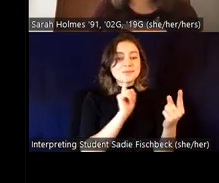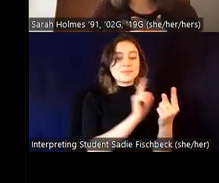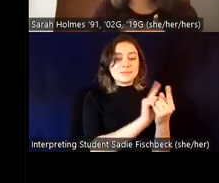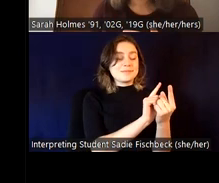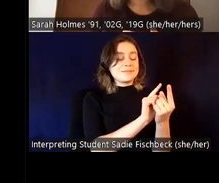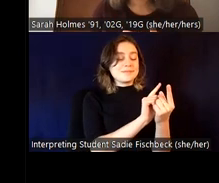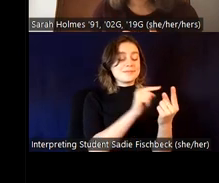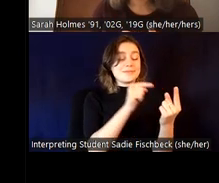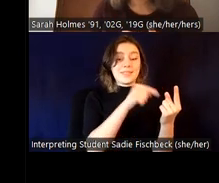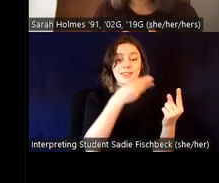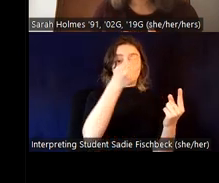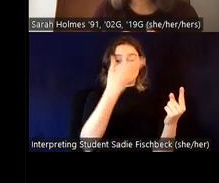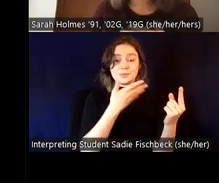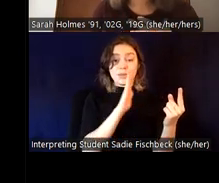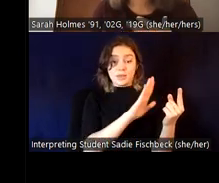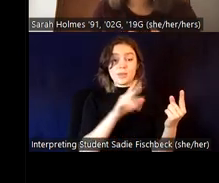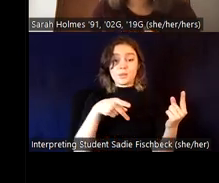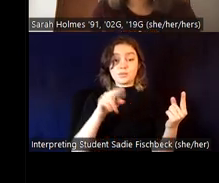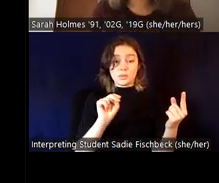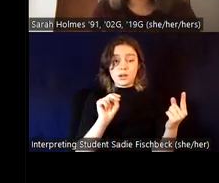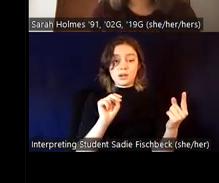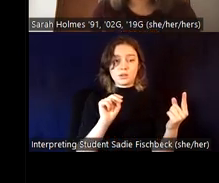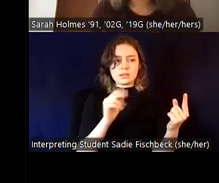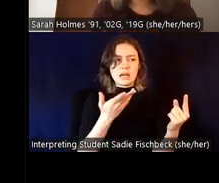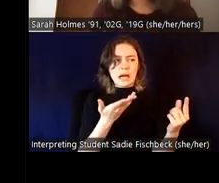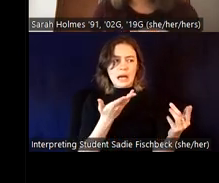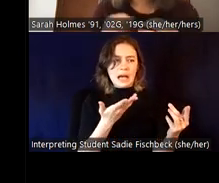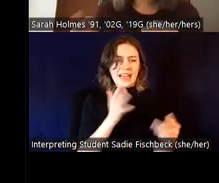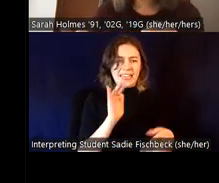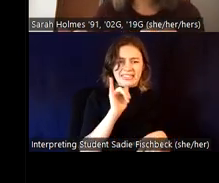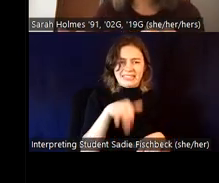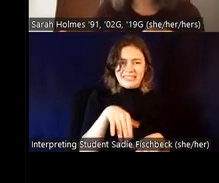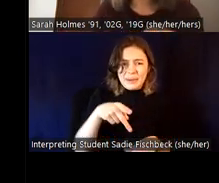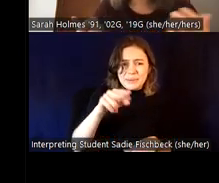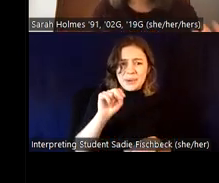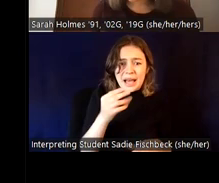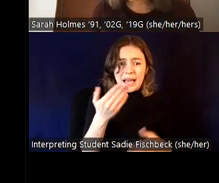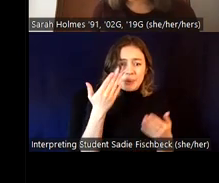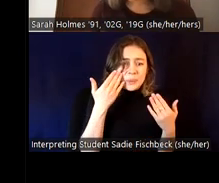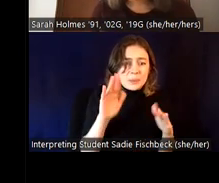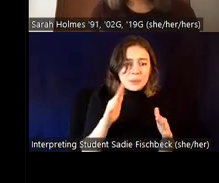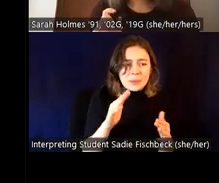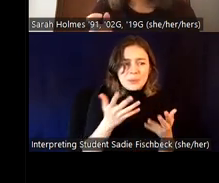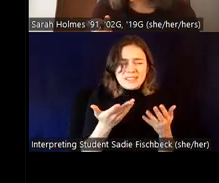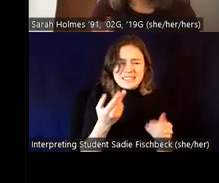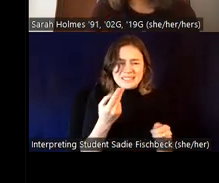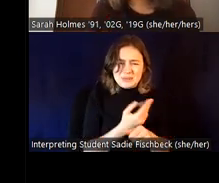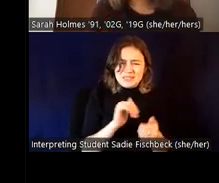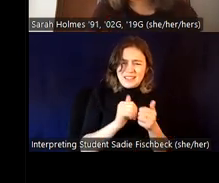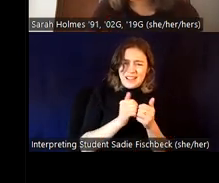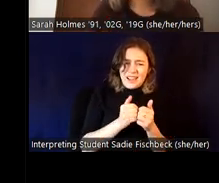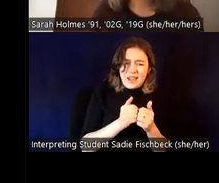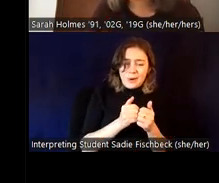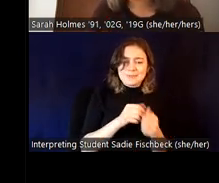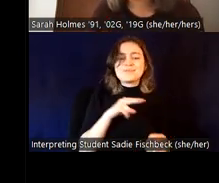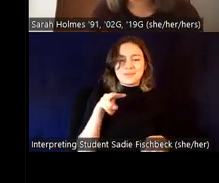you are as used to seeing and using, or as comfortable to seeing and using, take some of these sentences and practice them. You'll get a copy of these